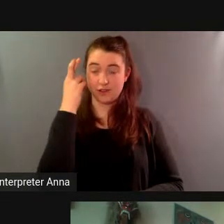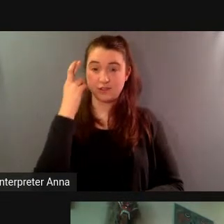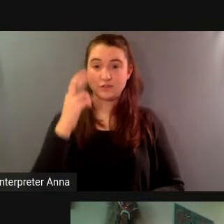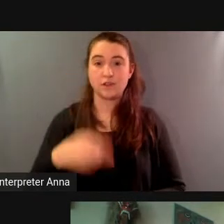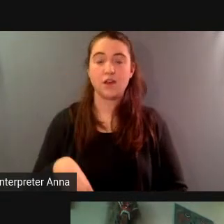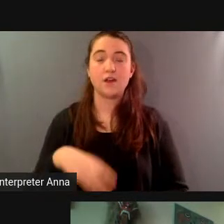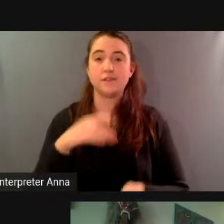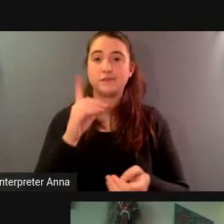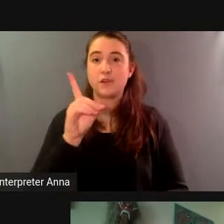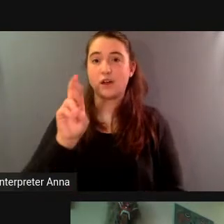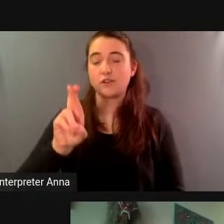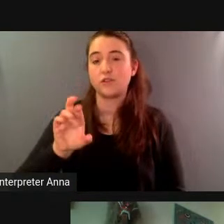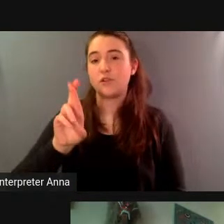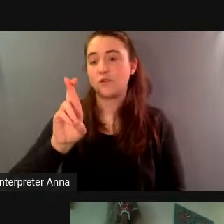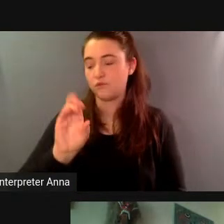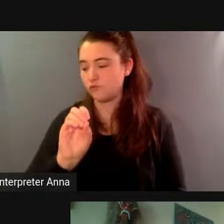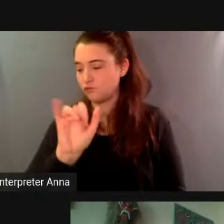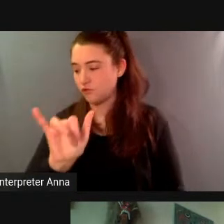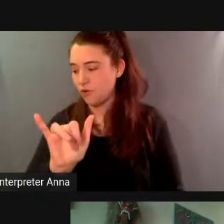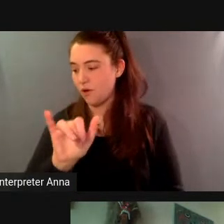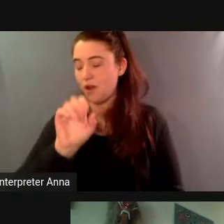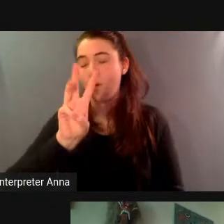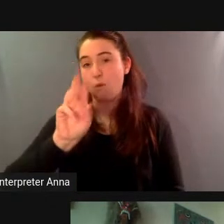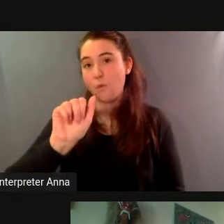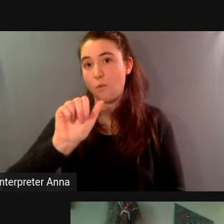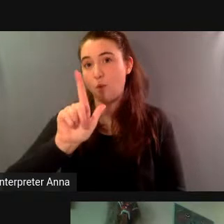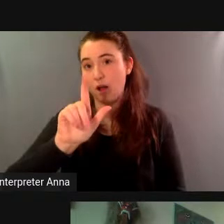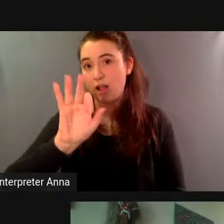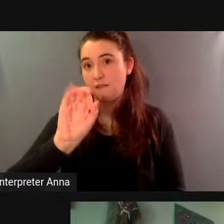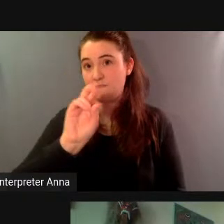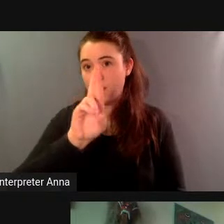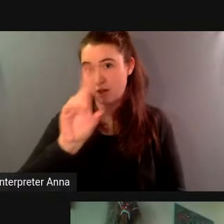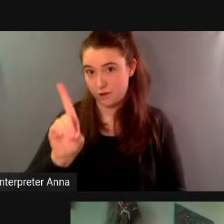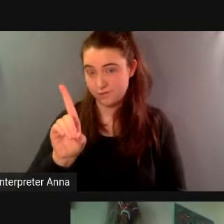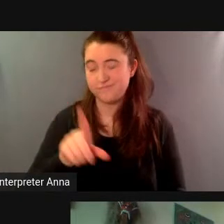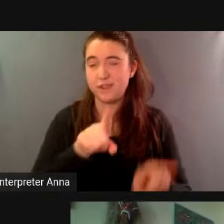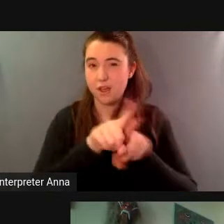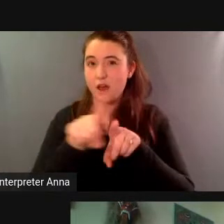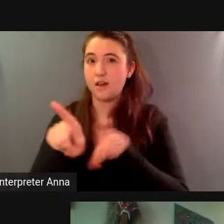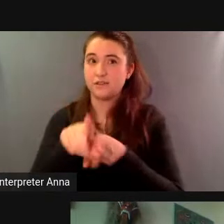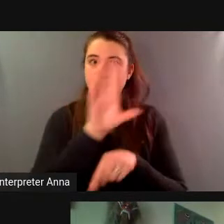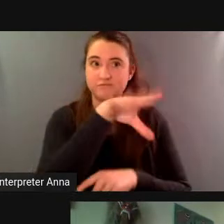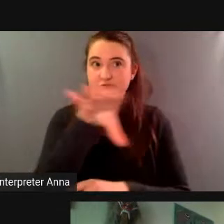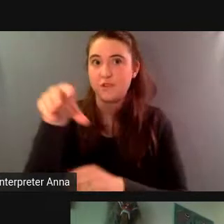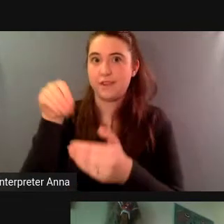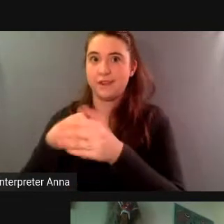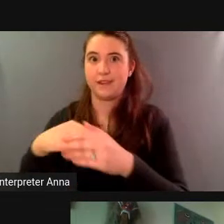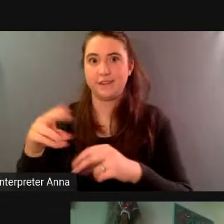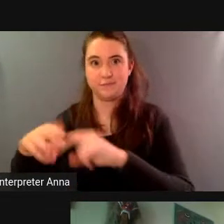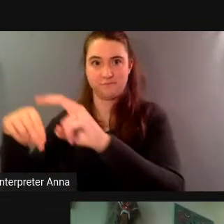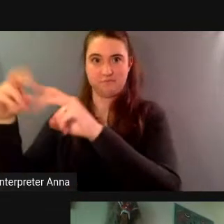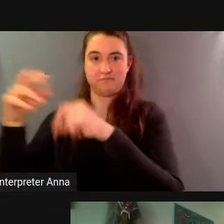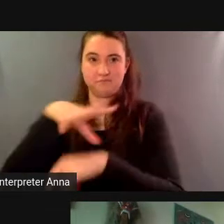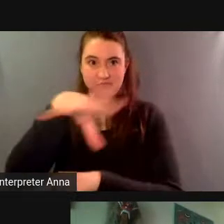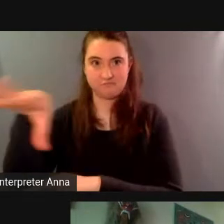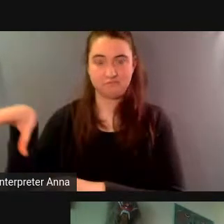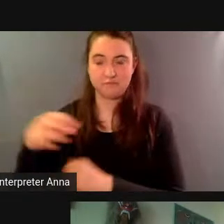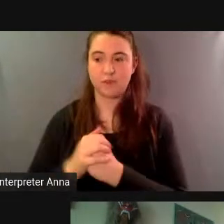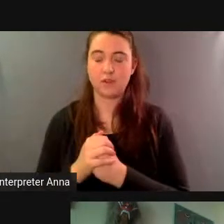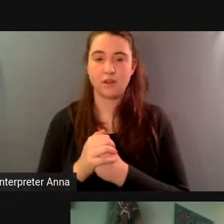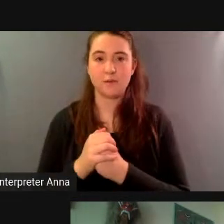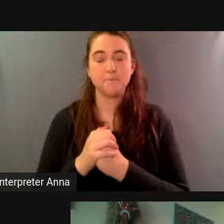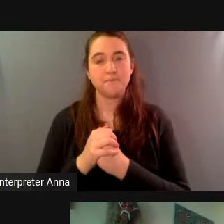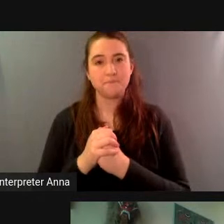had also been filming inside and um he had hundreds of hours of footage that that documented the day-to-day